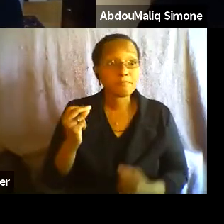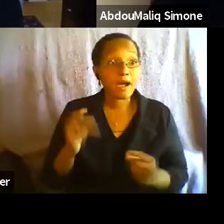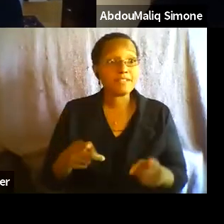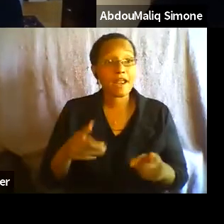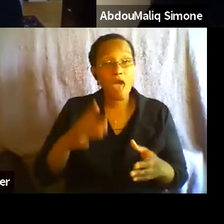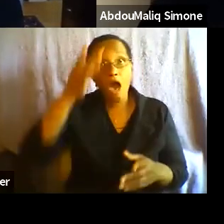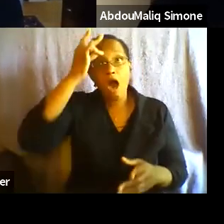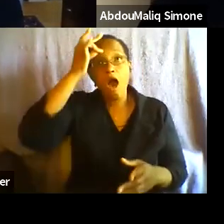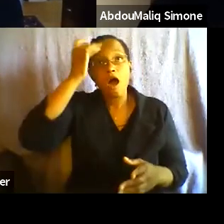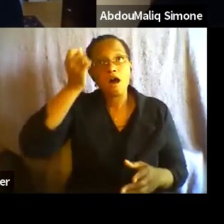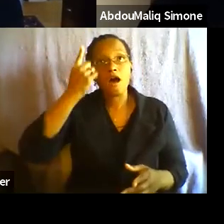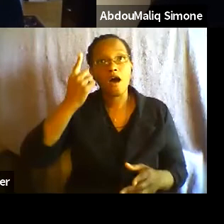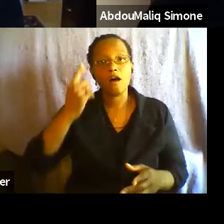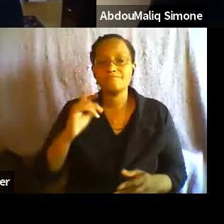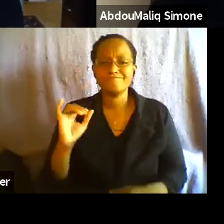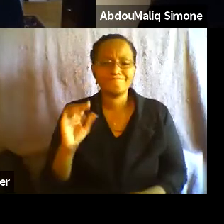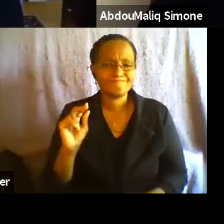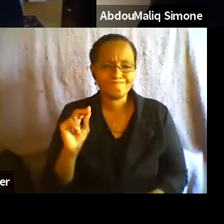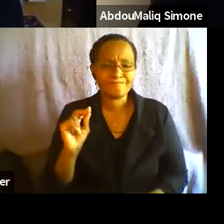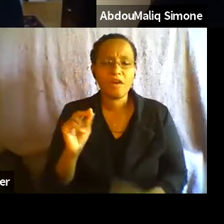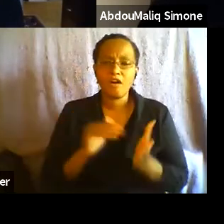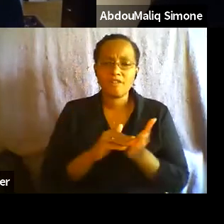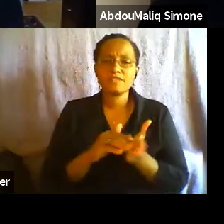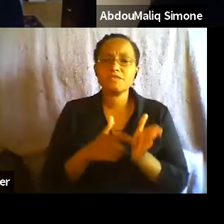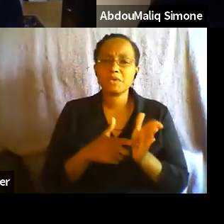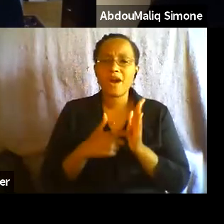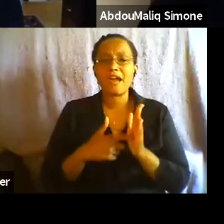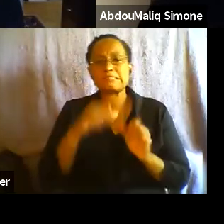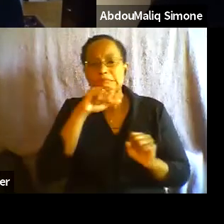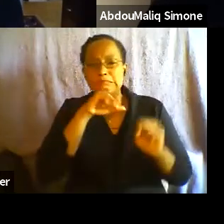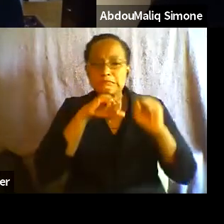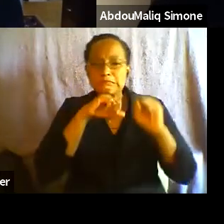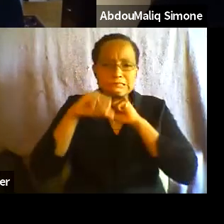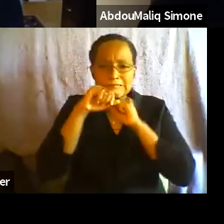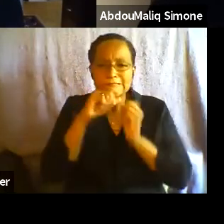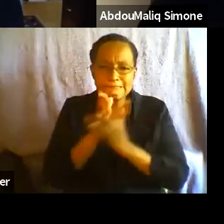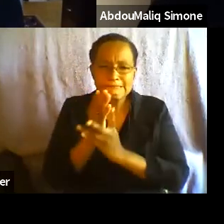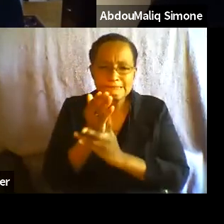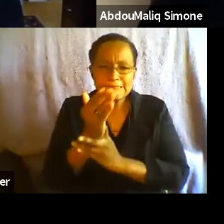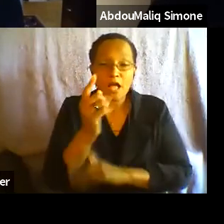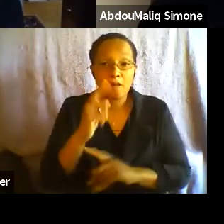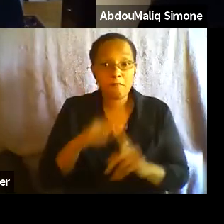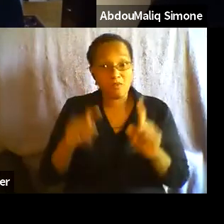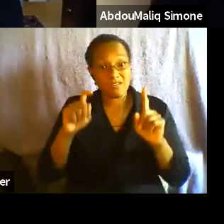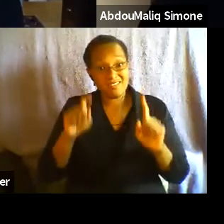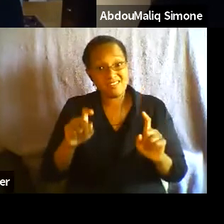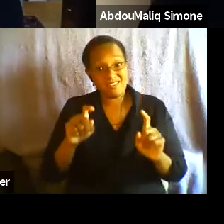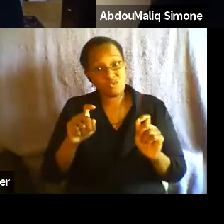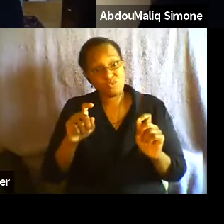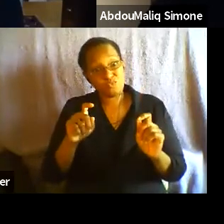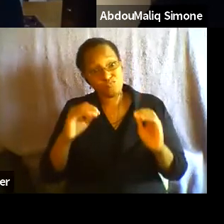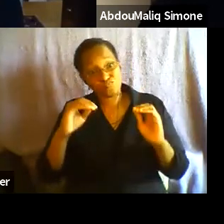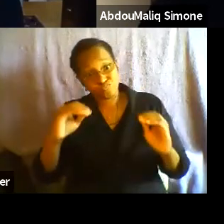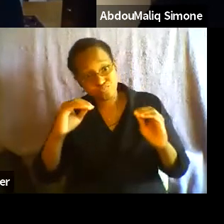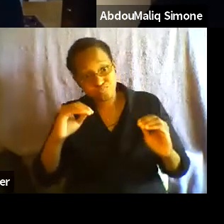and sometimes it's difficult, um, but it, needs to happen if we are aiming to build those kinds of movements. So I, I